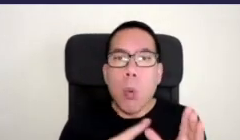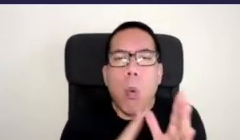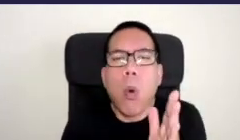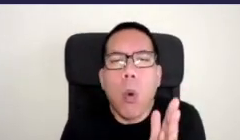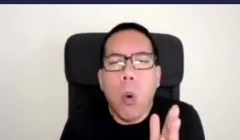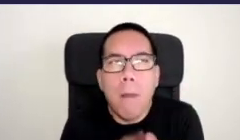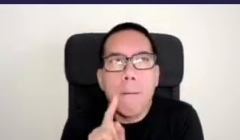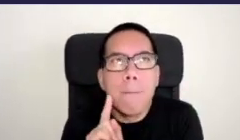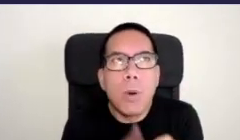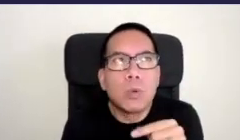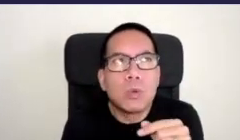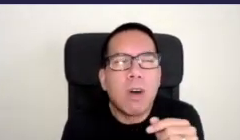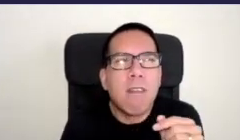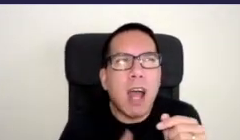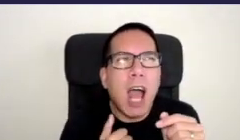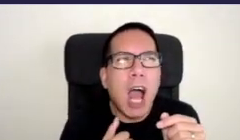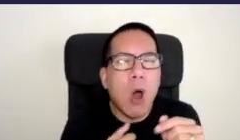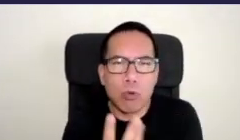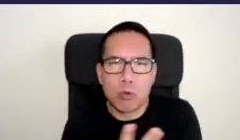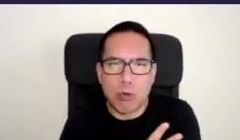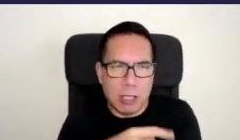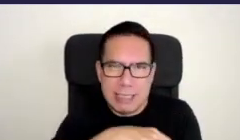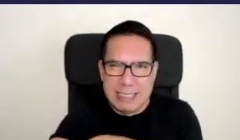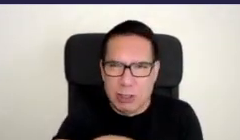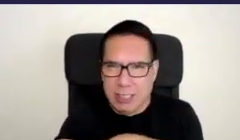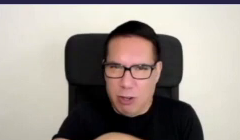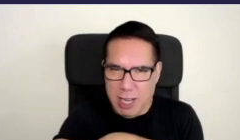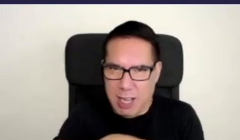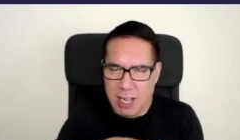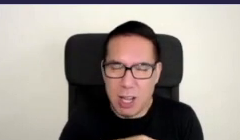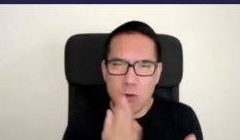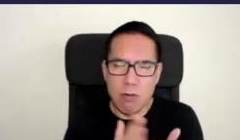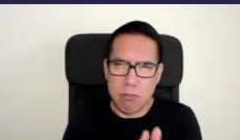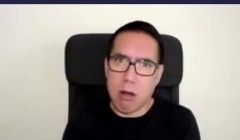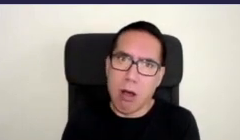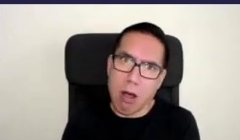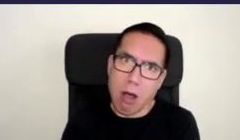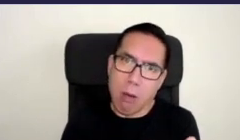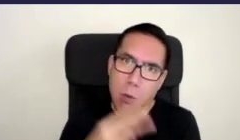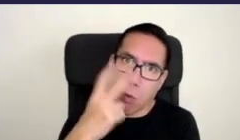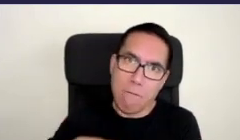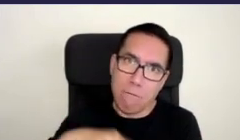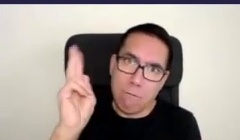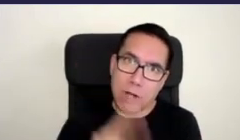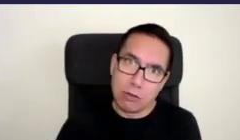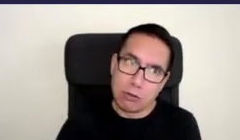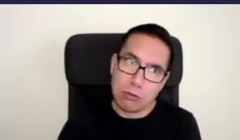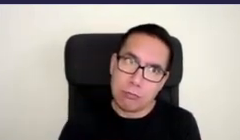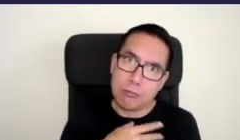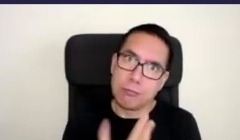most of our nature strip guidelines are so behind the times they really need they